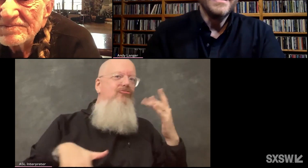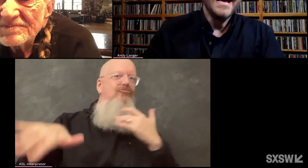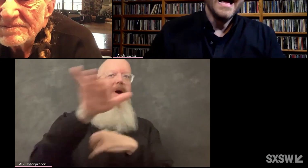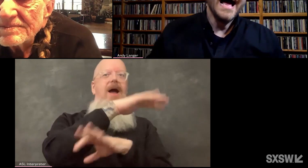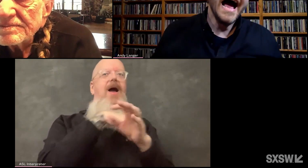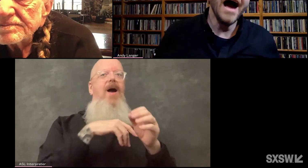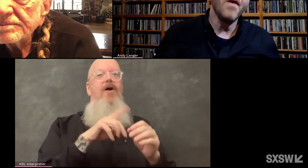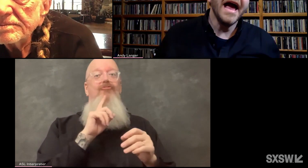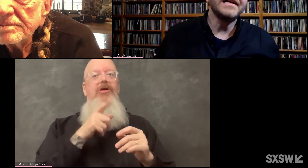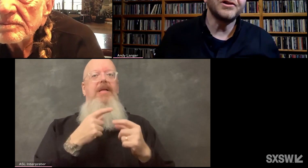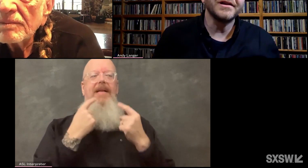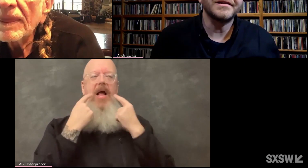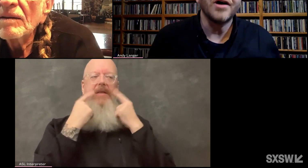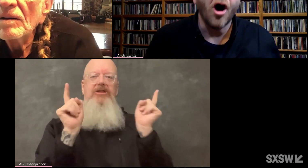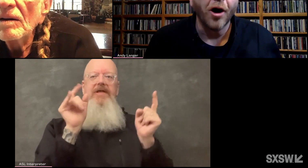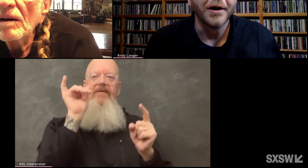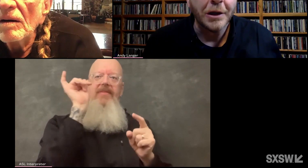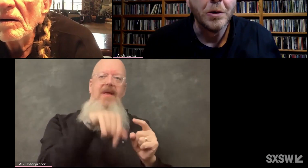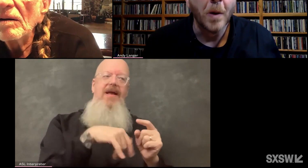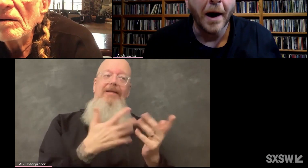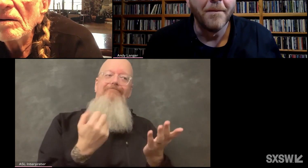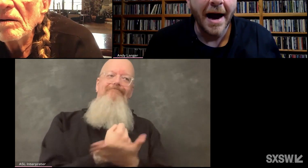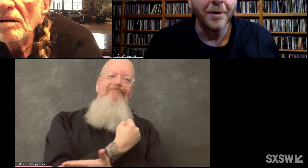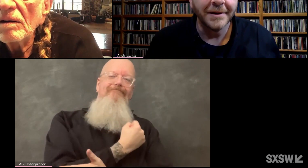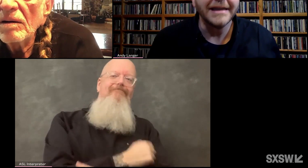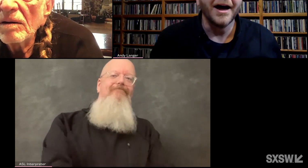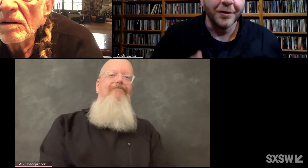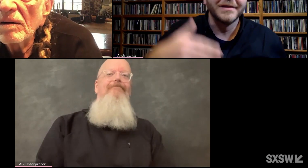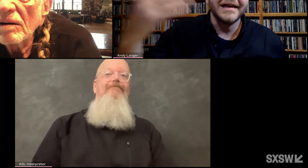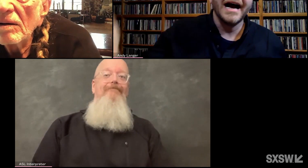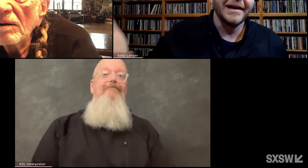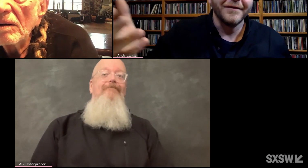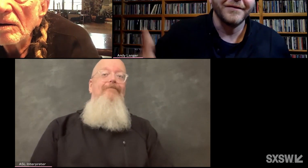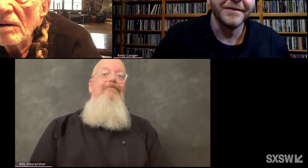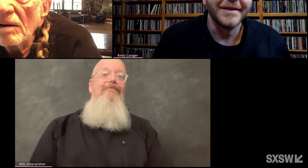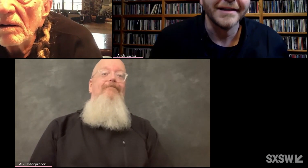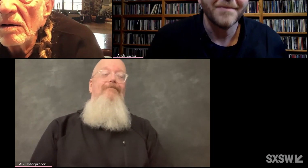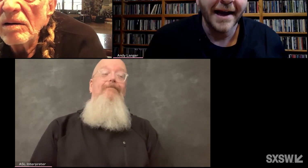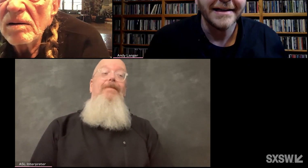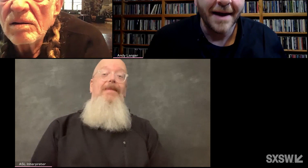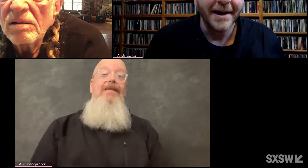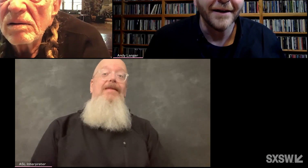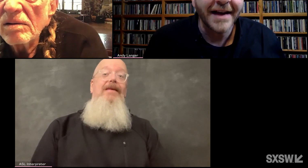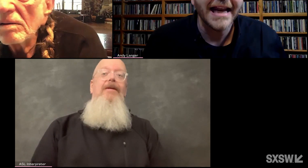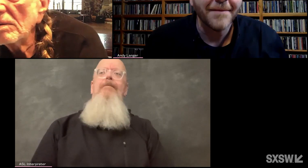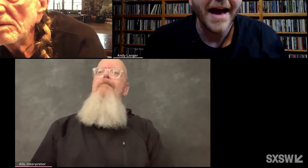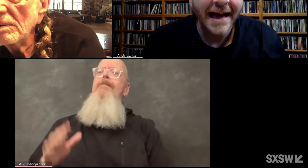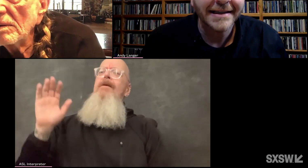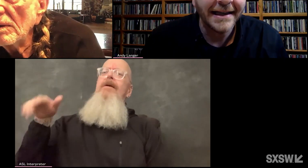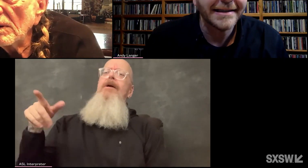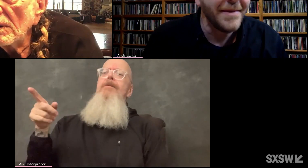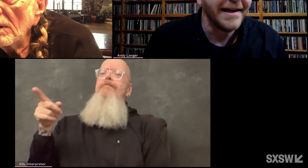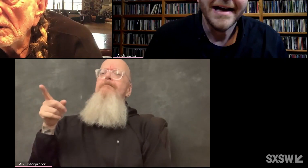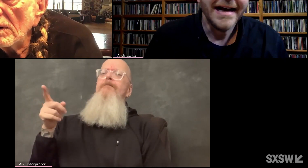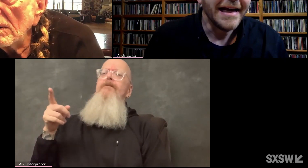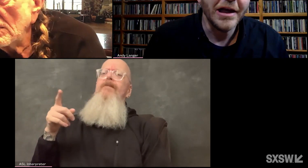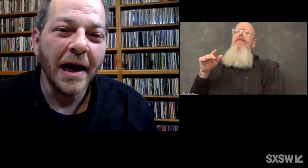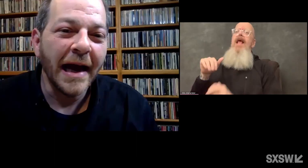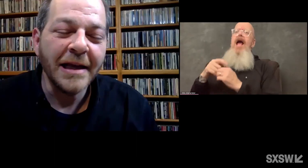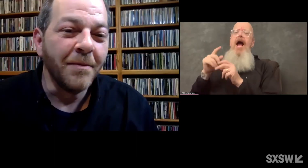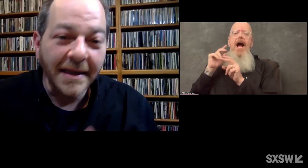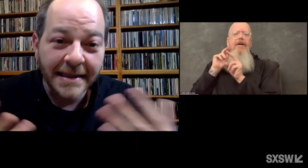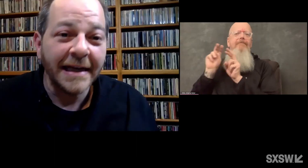I mean, how anxious are you about the other side of this pandemic, of getting past this? I mean,